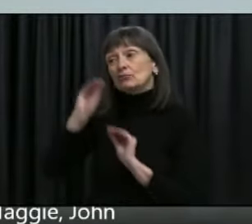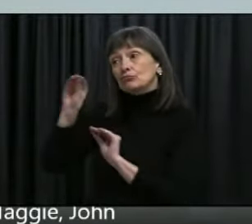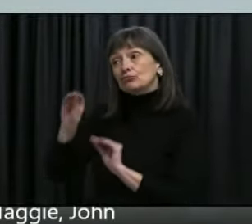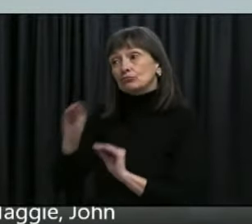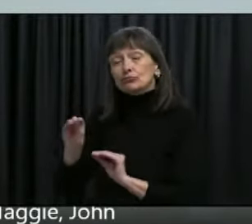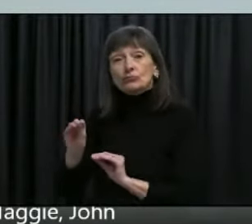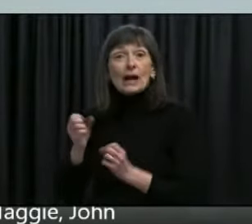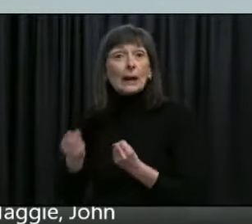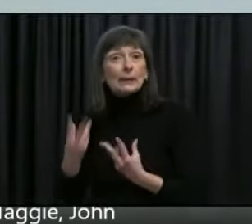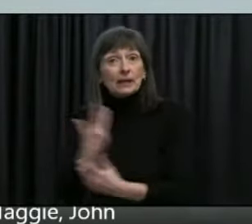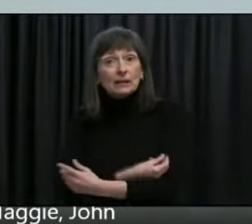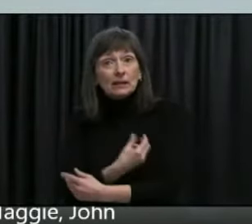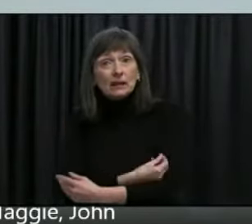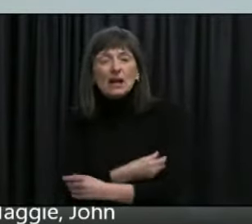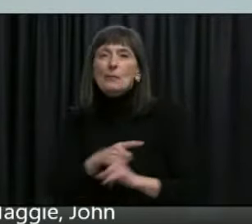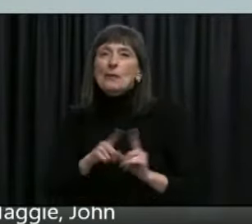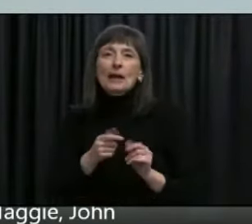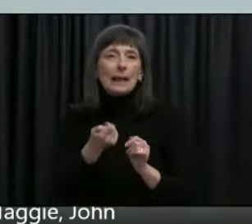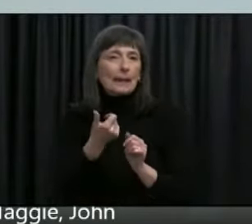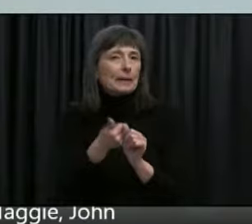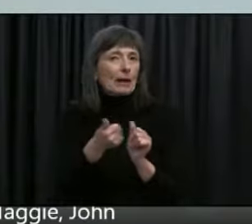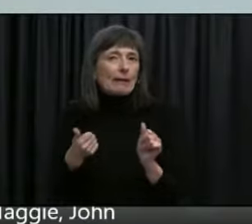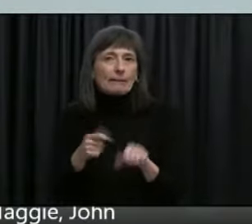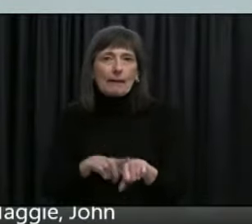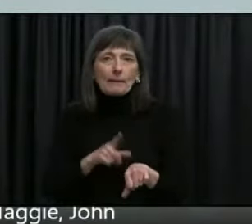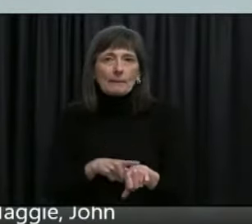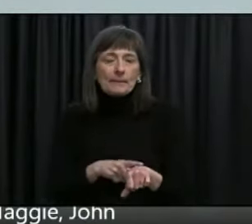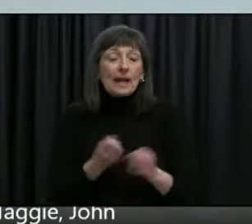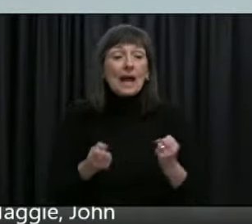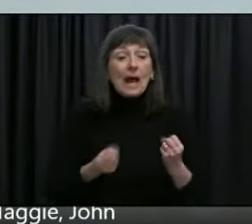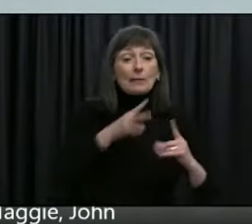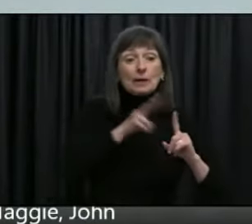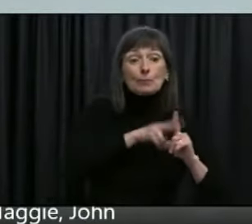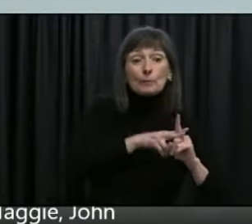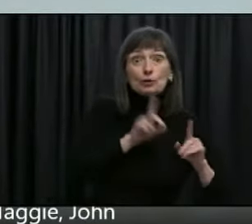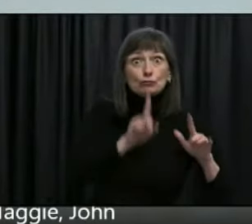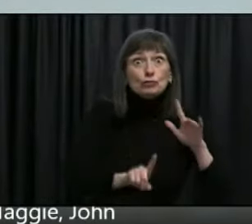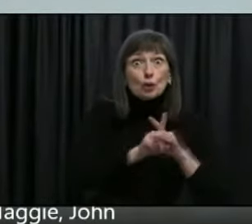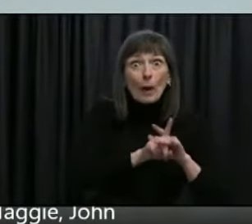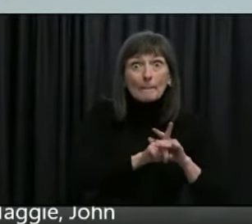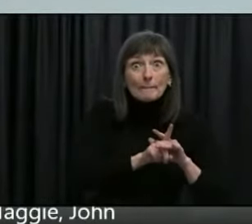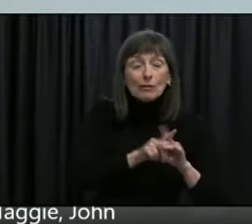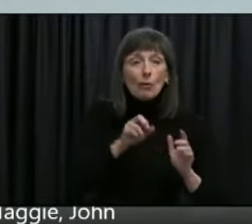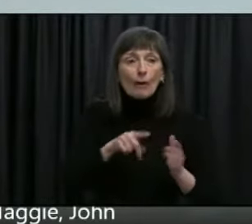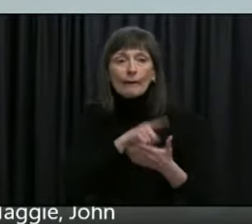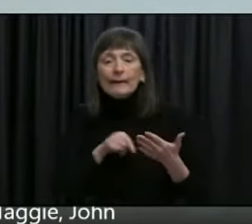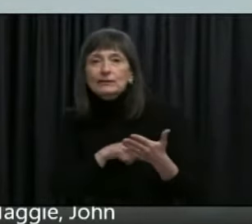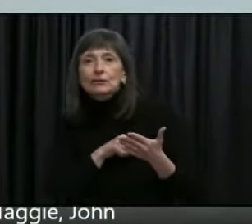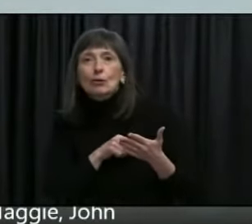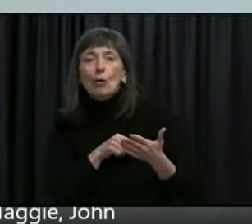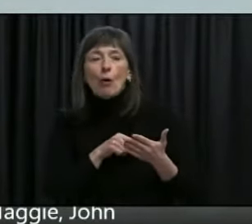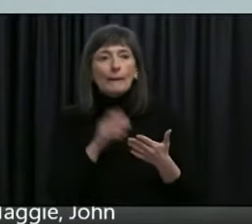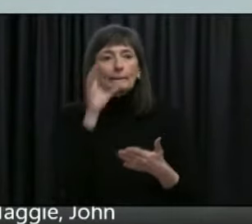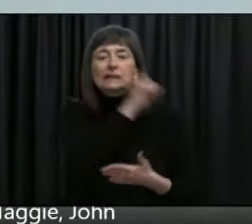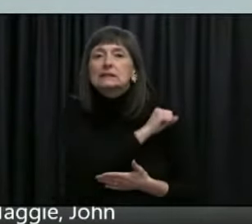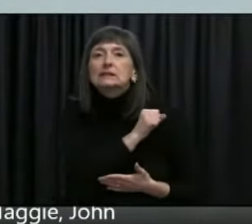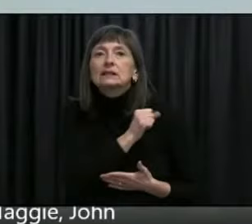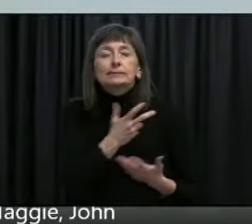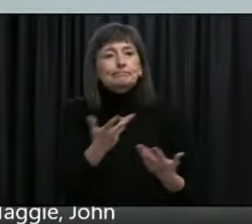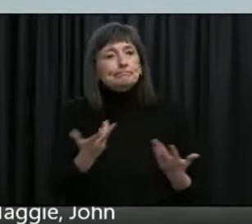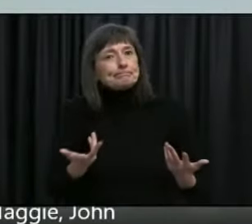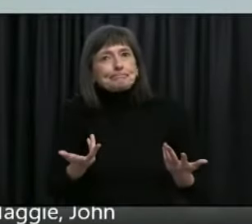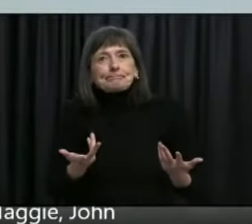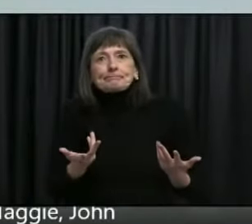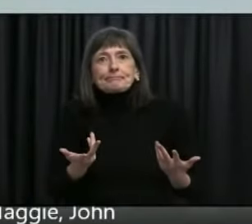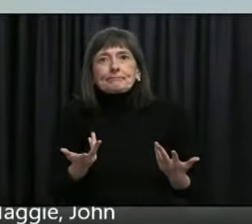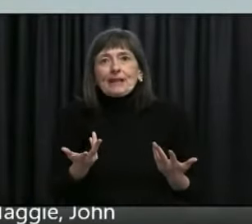but again there's a kind of lag issue there number of appointments kept for example maybe another more uh readily accessible daily